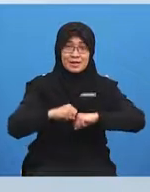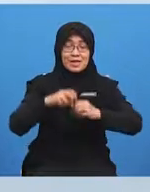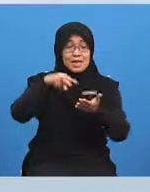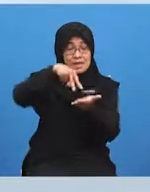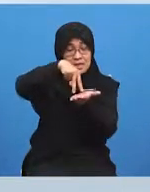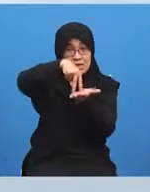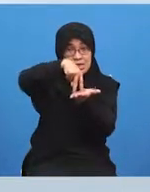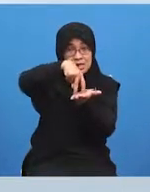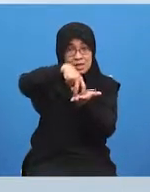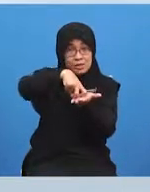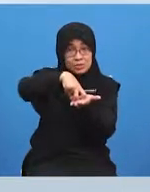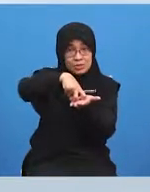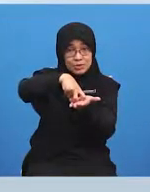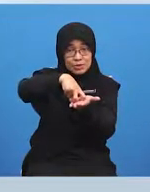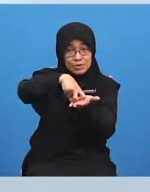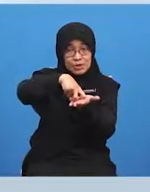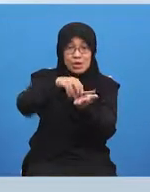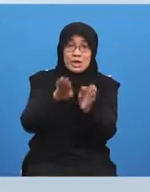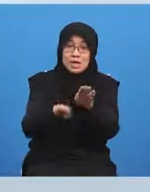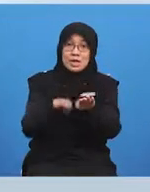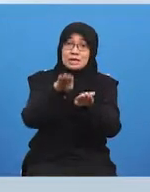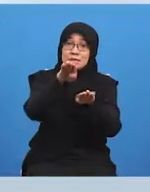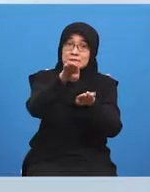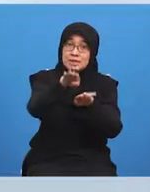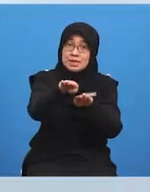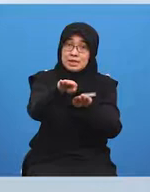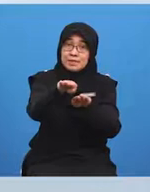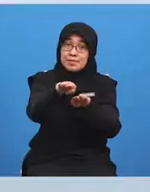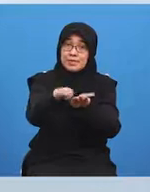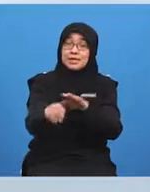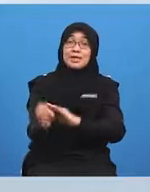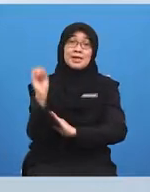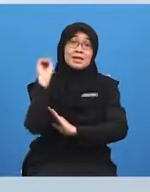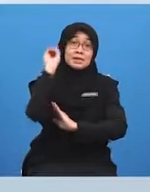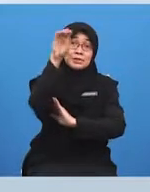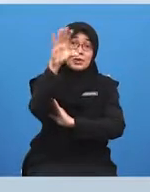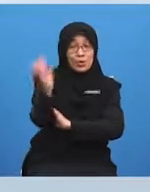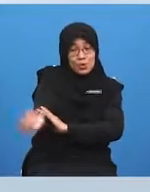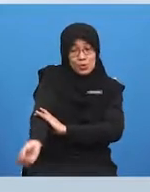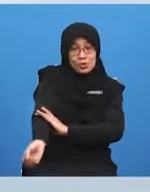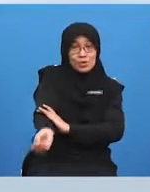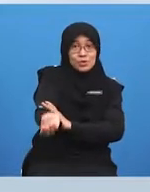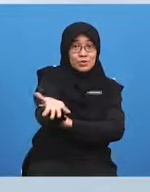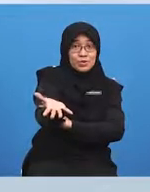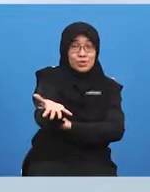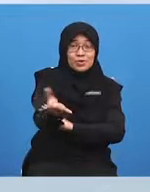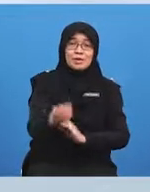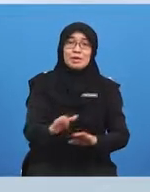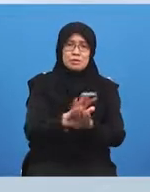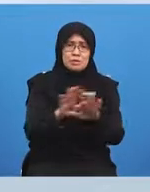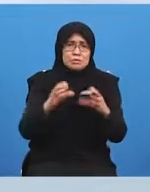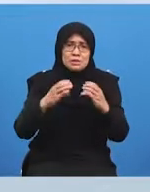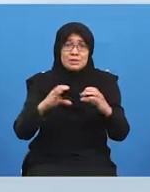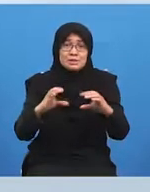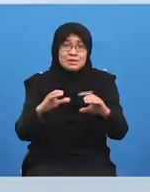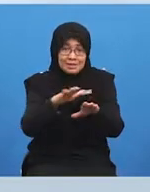changing legs step in and there you go don't rush don't rush